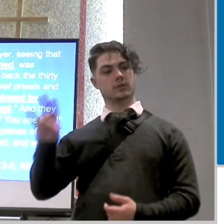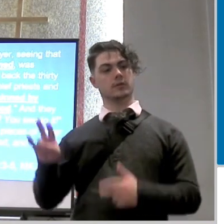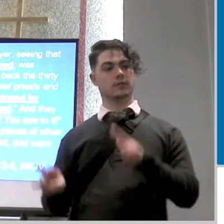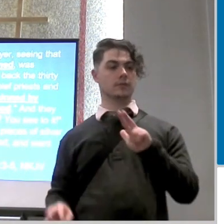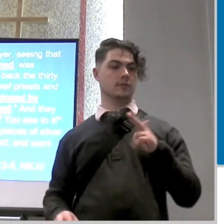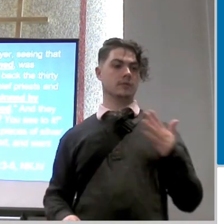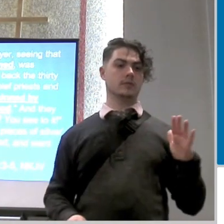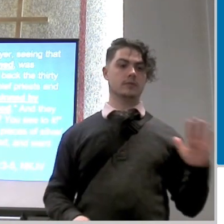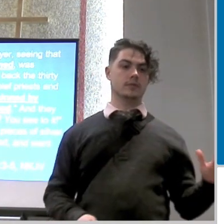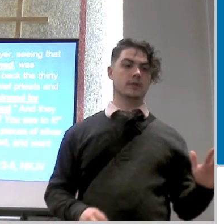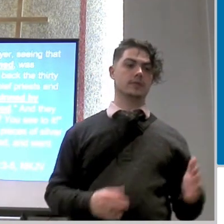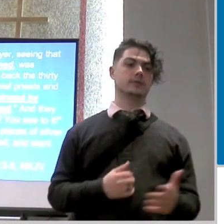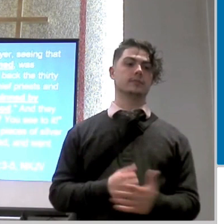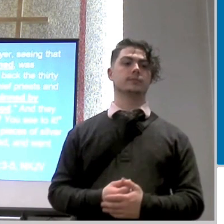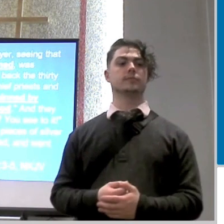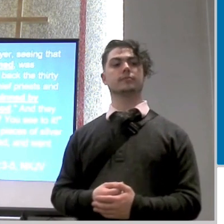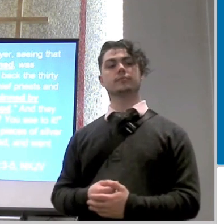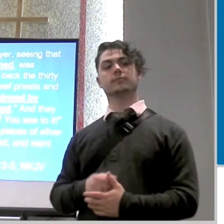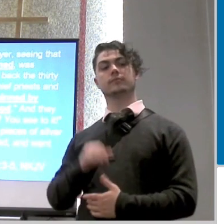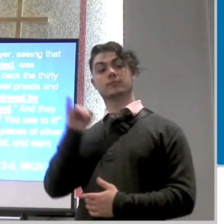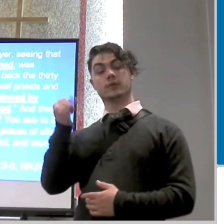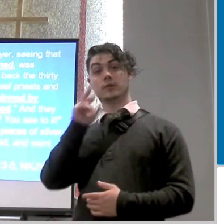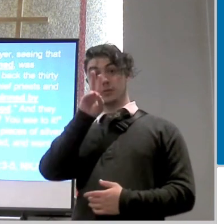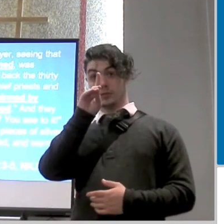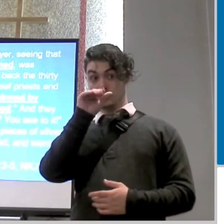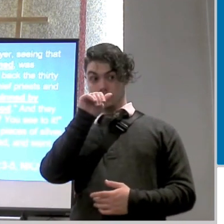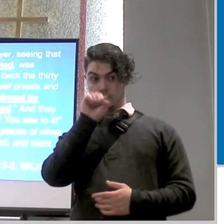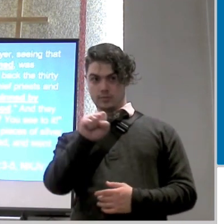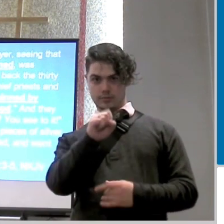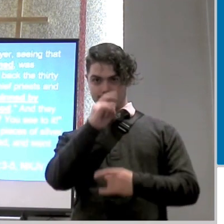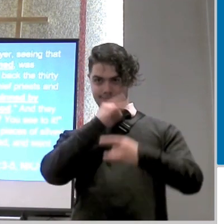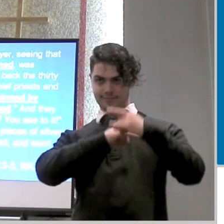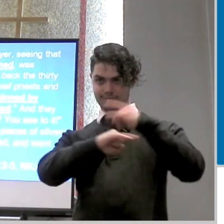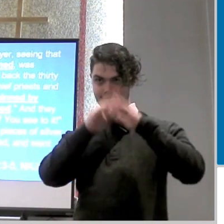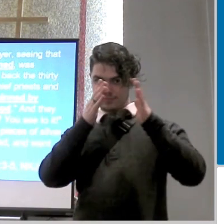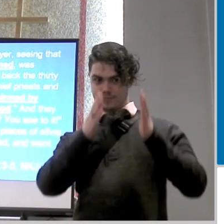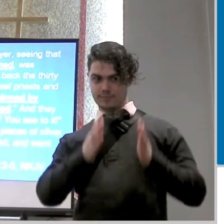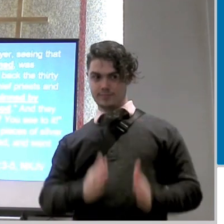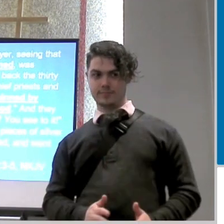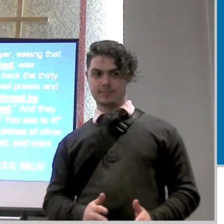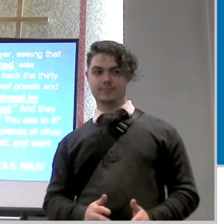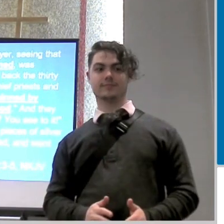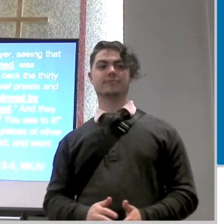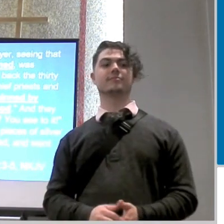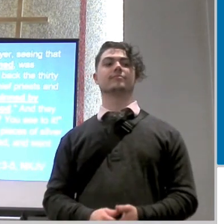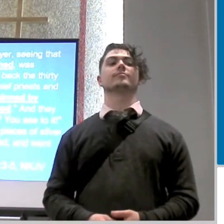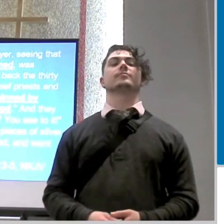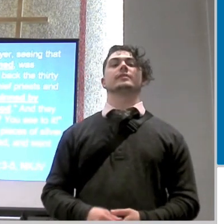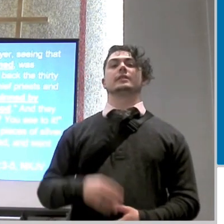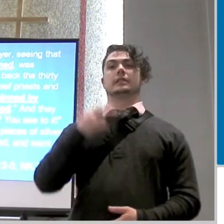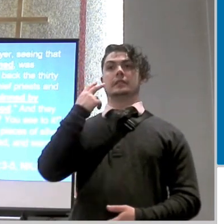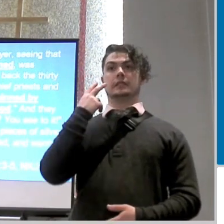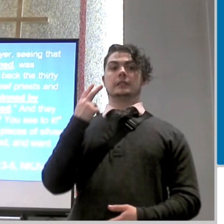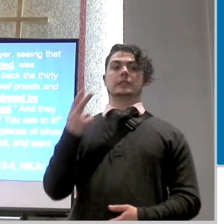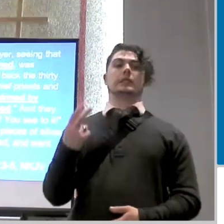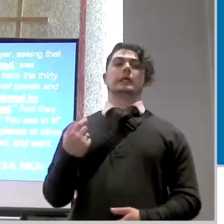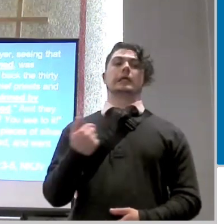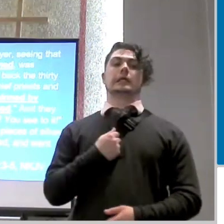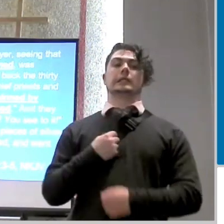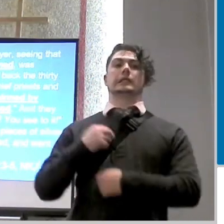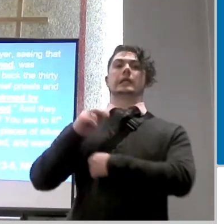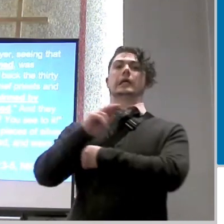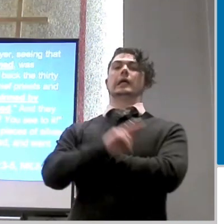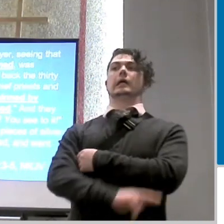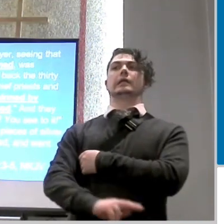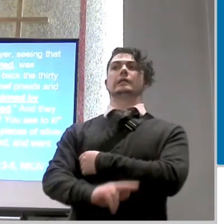through 5 it says then judas his betrayer that is jesus's betrayer seeing that he had been condemned